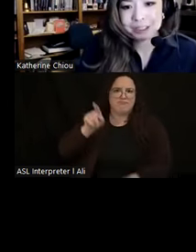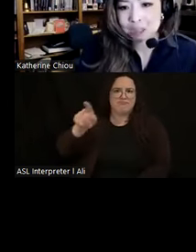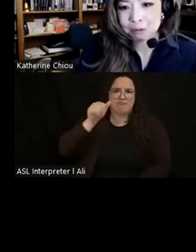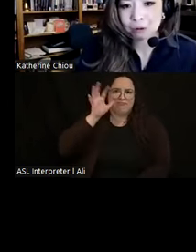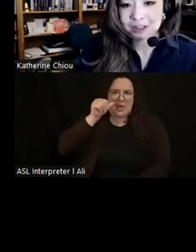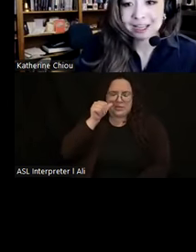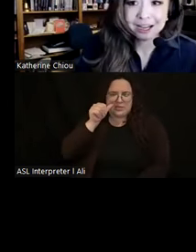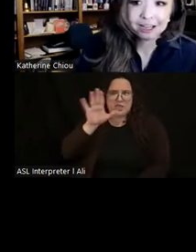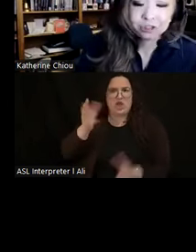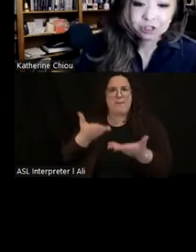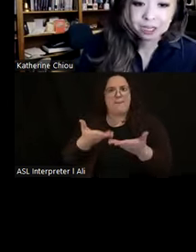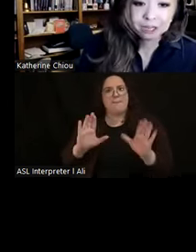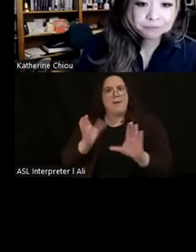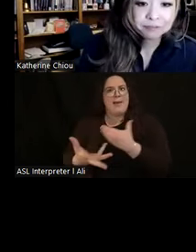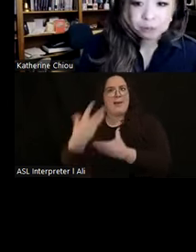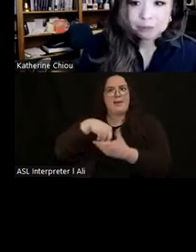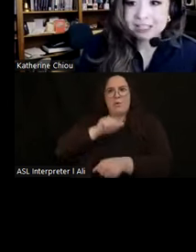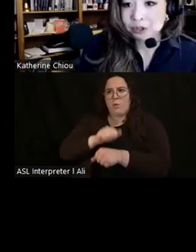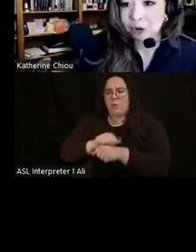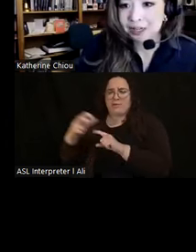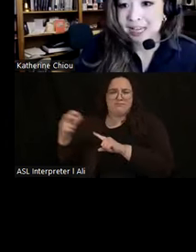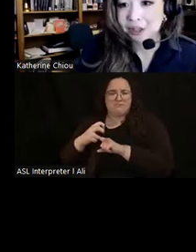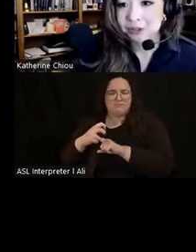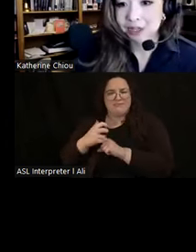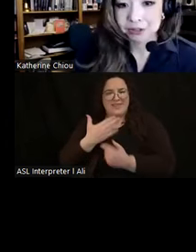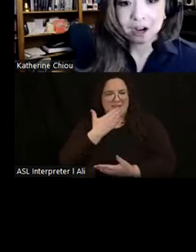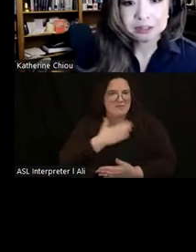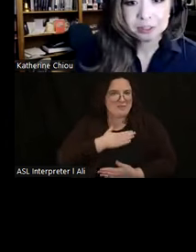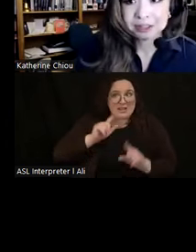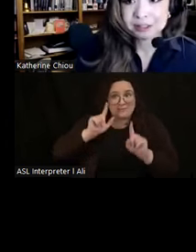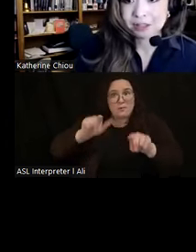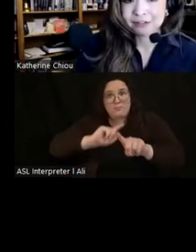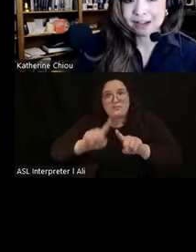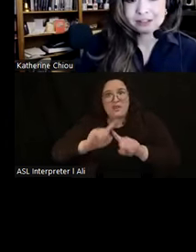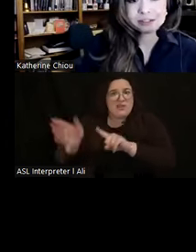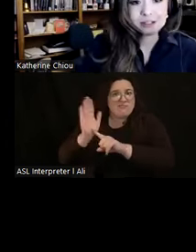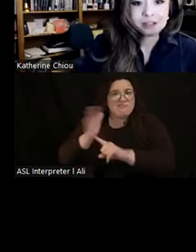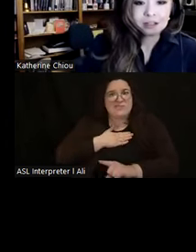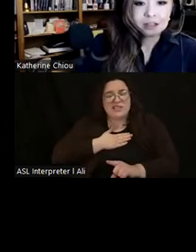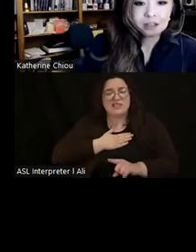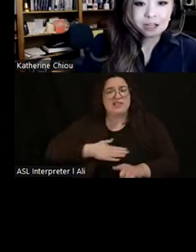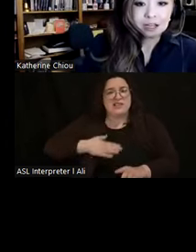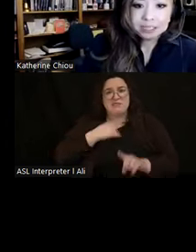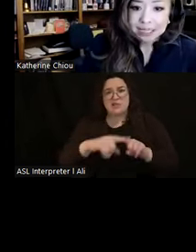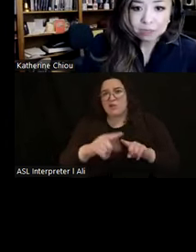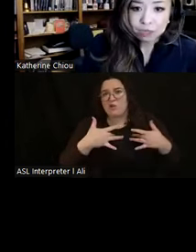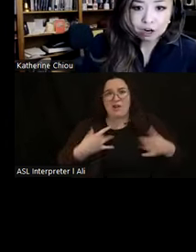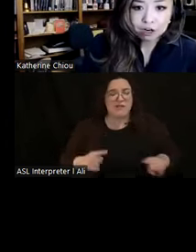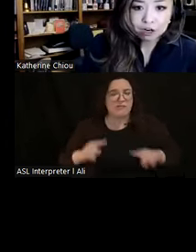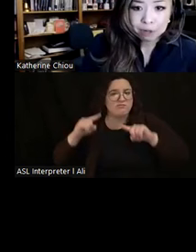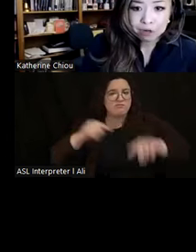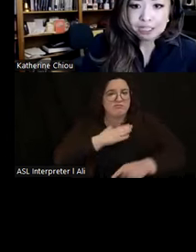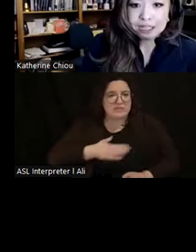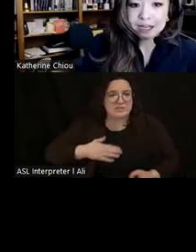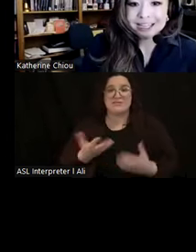public engagement work that AIA is doing, so please do go and attend those other talks as well as other events. Today, we